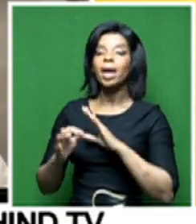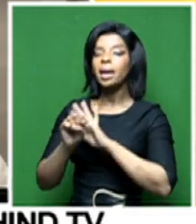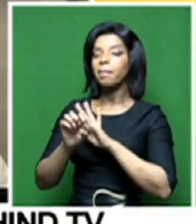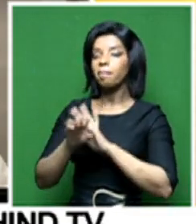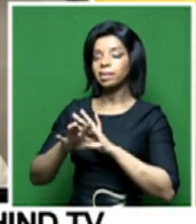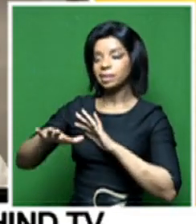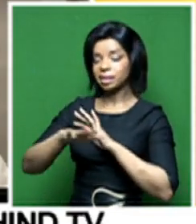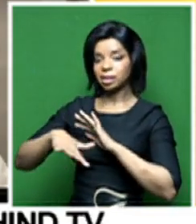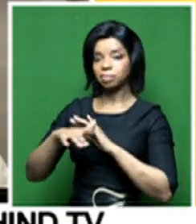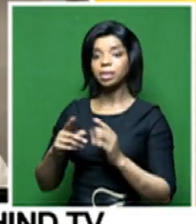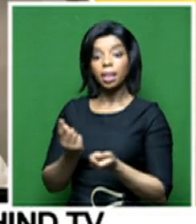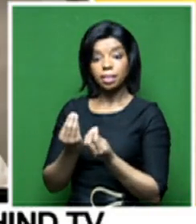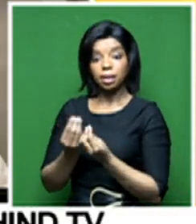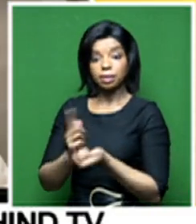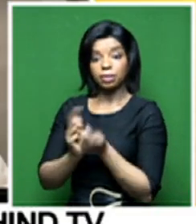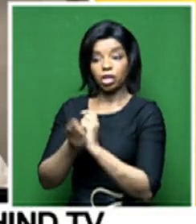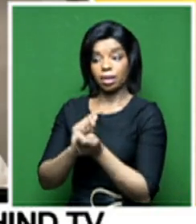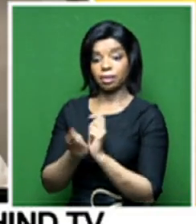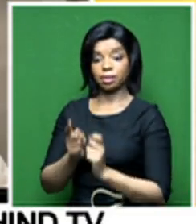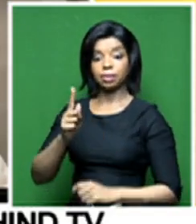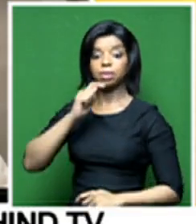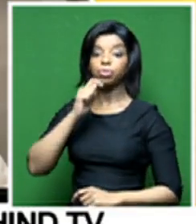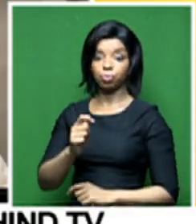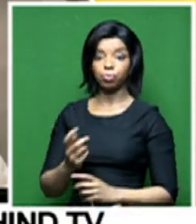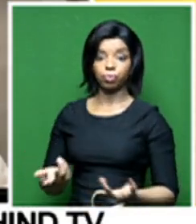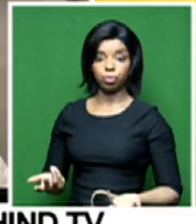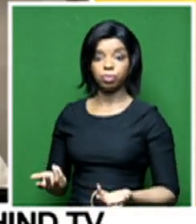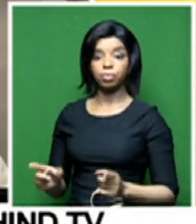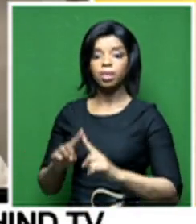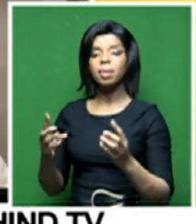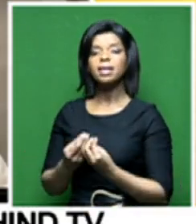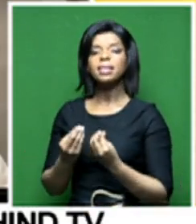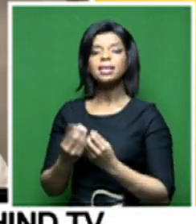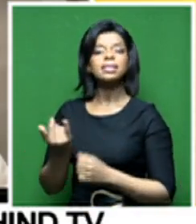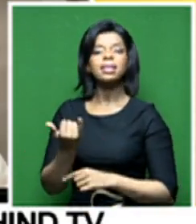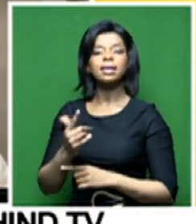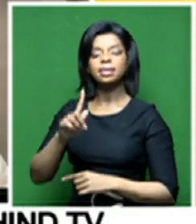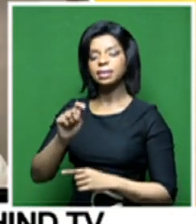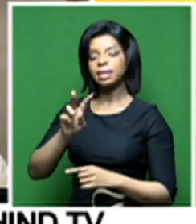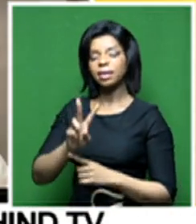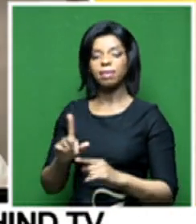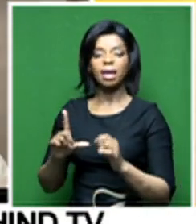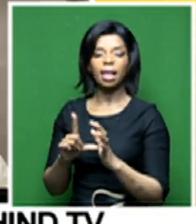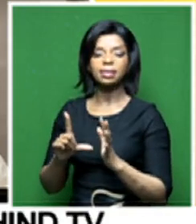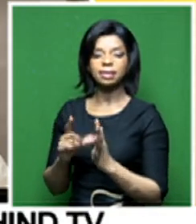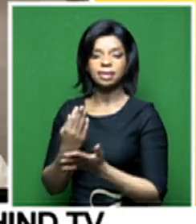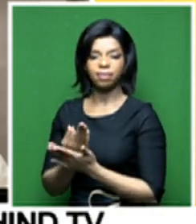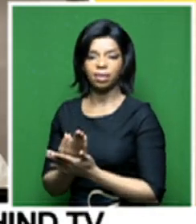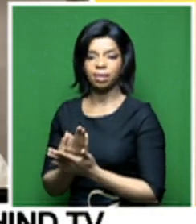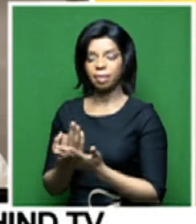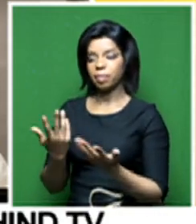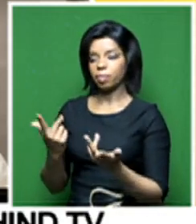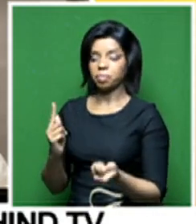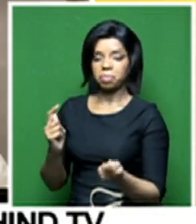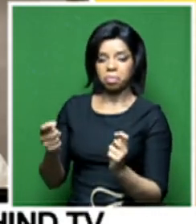environment in the space. If we amend things like the TV license fee, what do you think can be done? I mean, you also raise